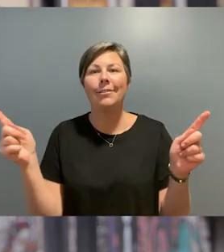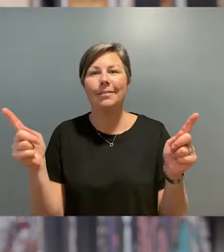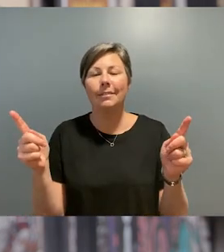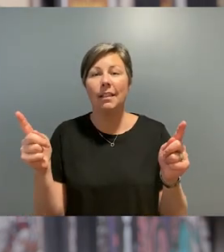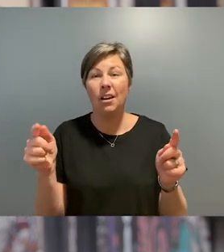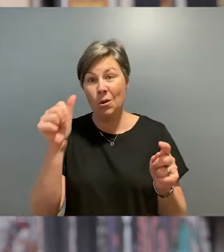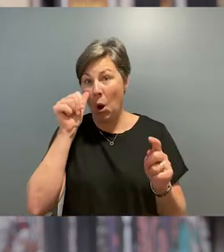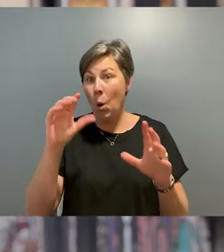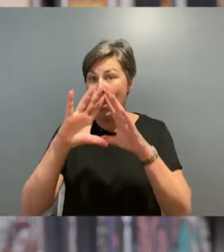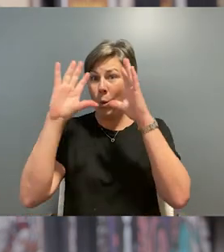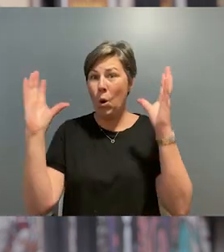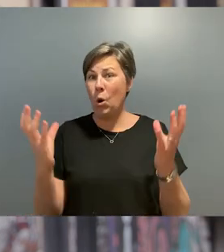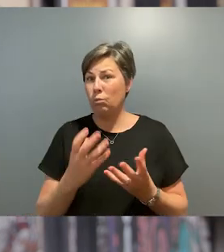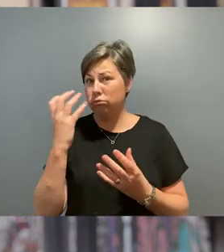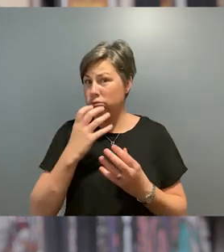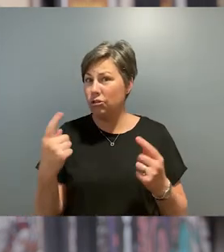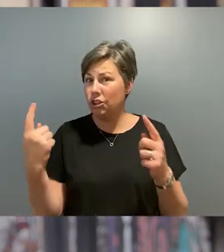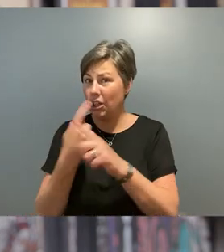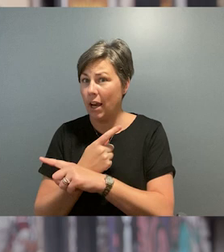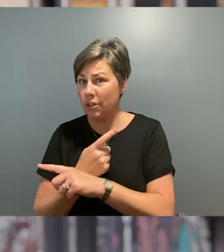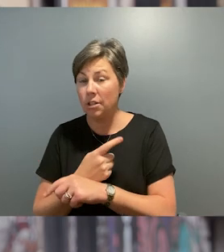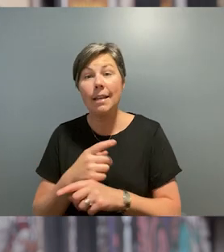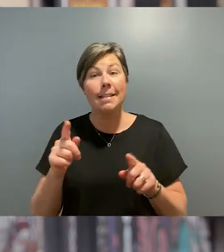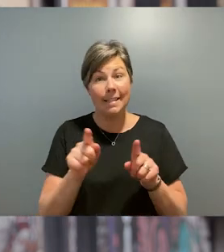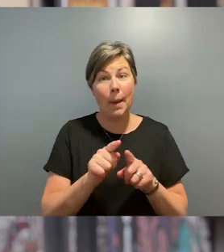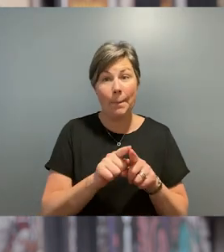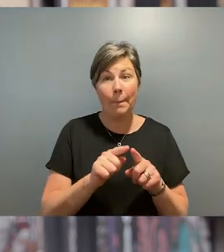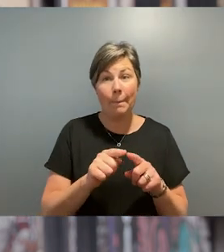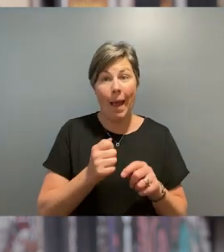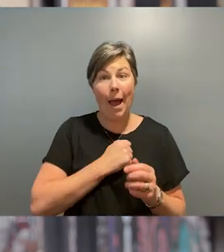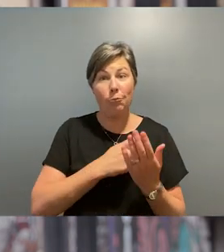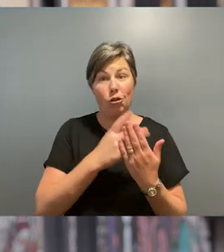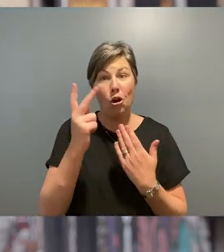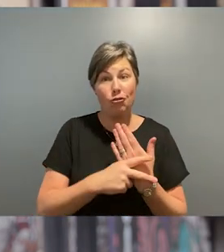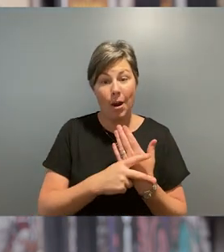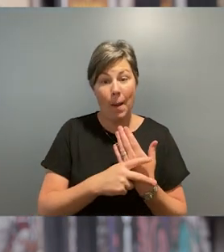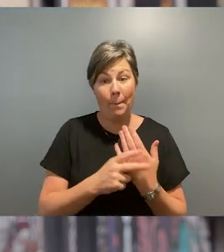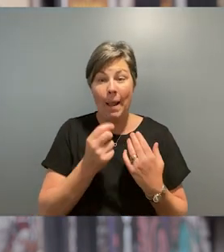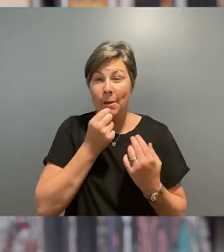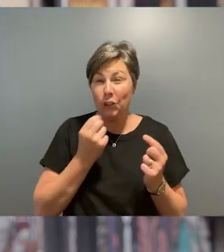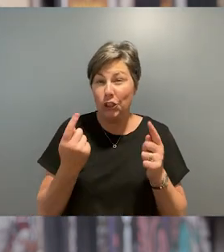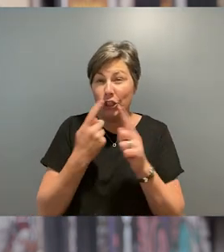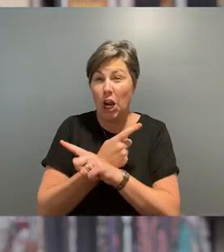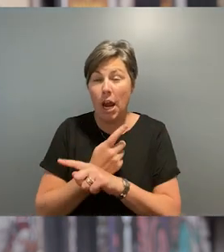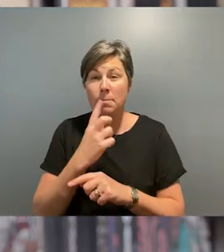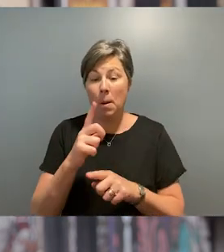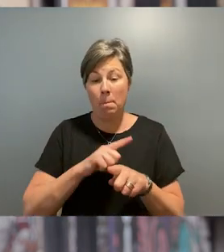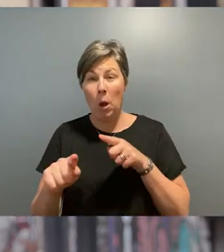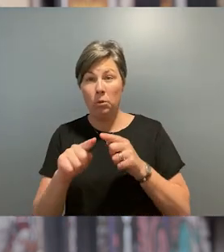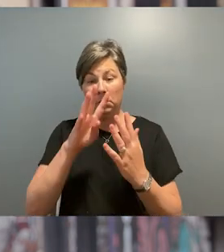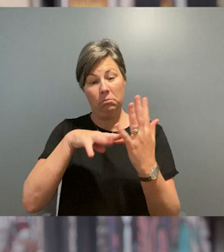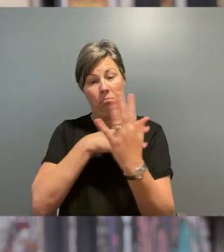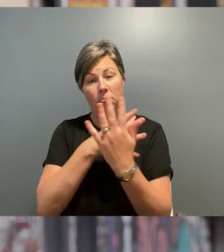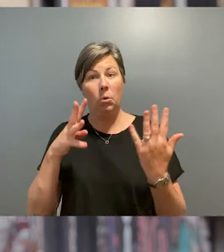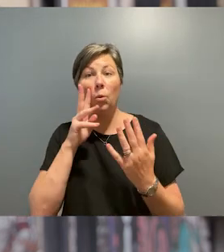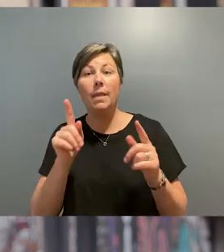While the world has changed around us, we've been very lucky to be able to shift our program, relatively unchanged, to 2021. We'll